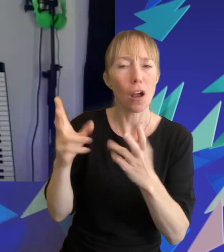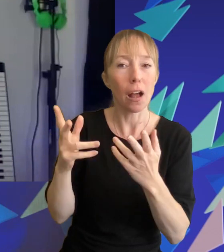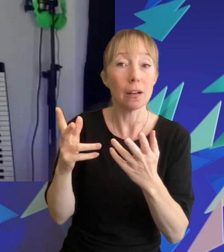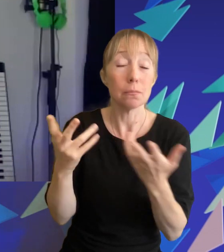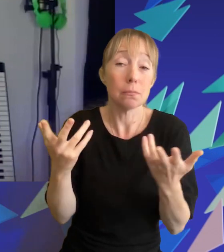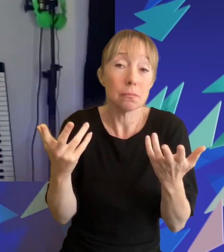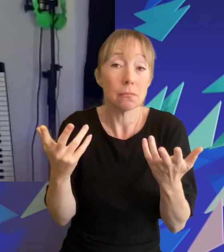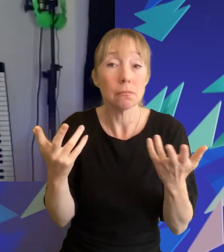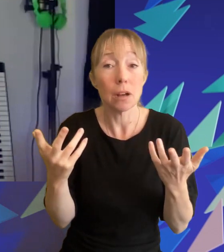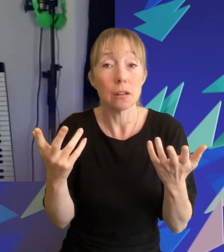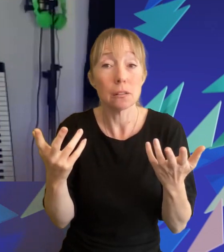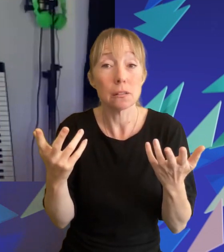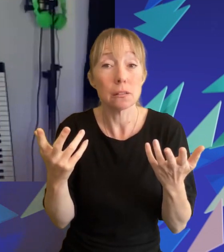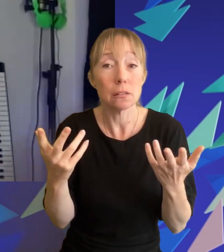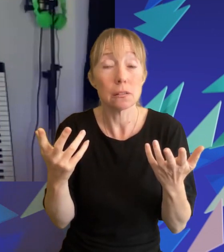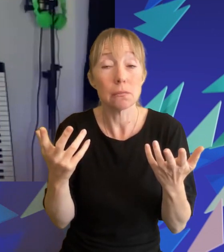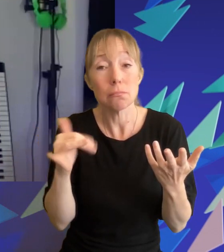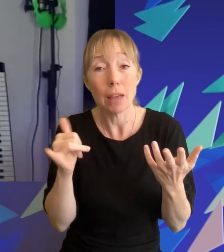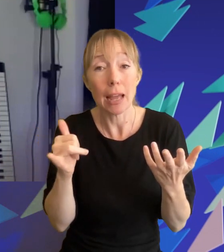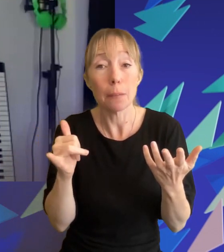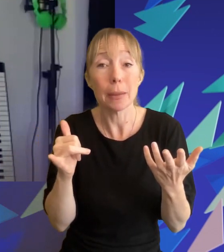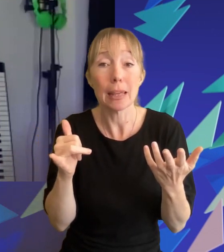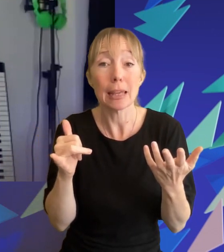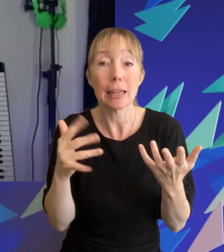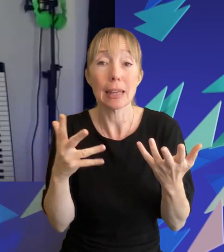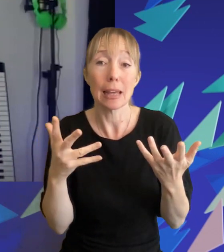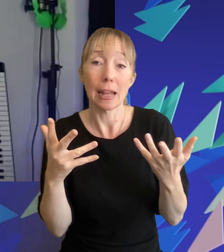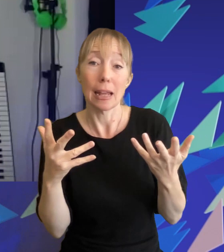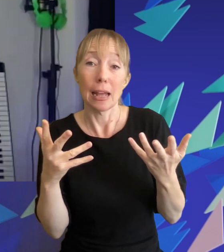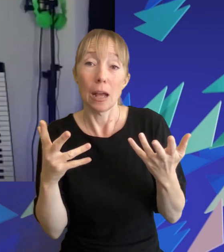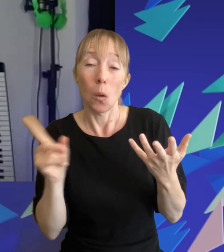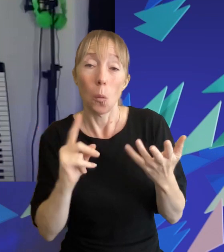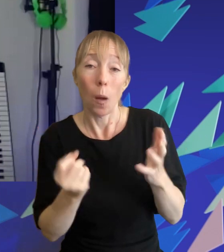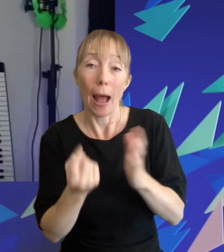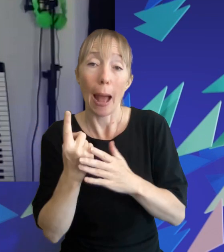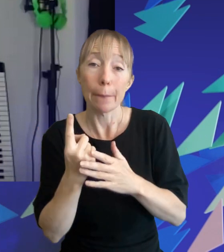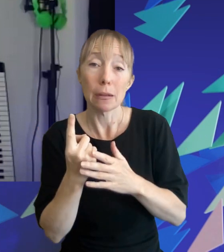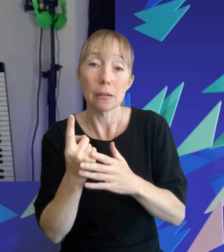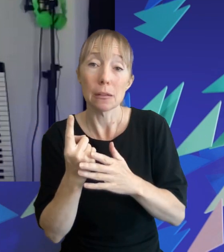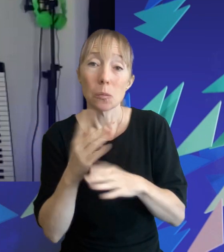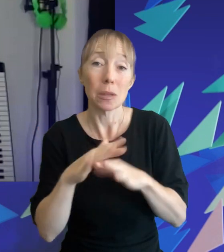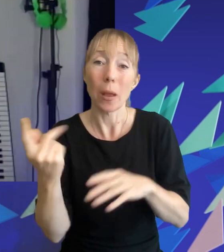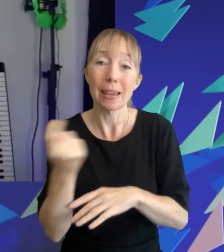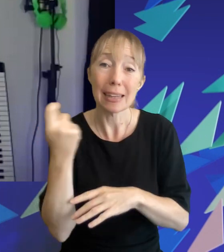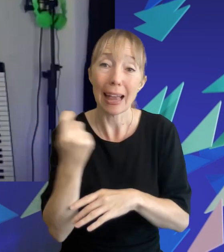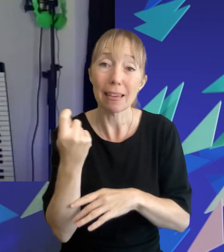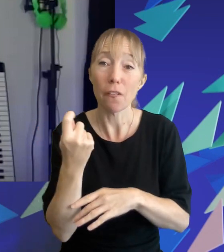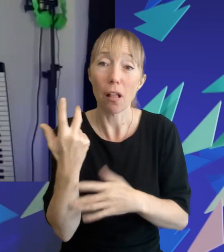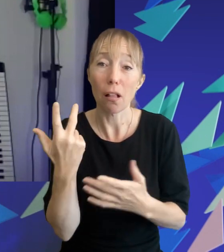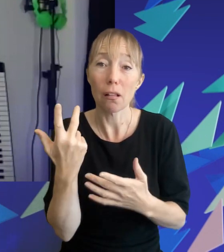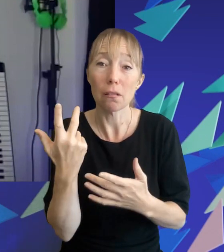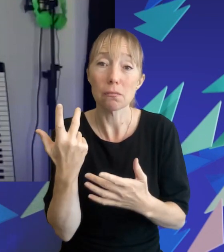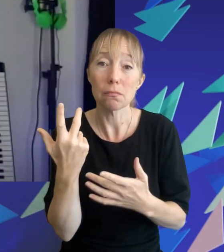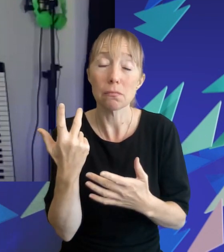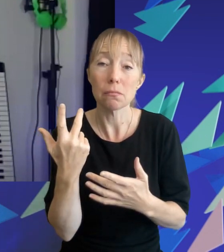as always maybe the um execution of it was not as successful as it could have been but i think